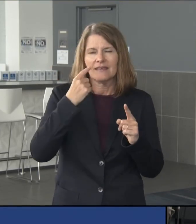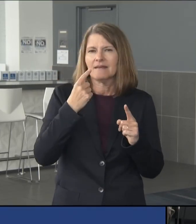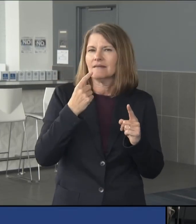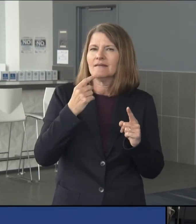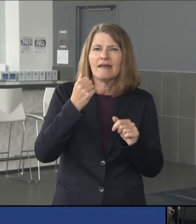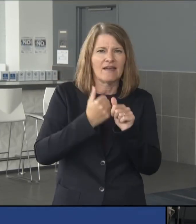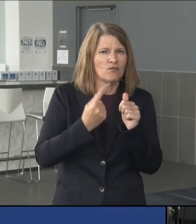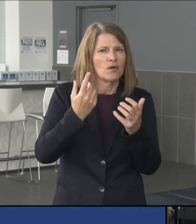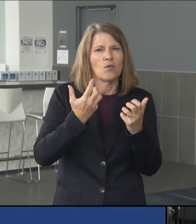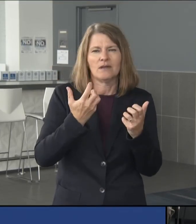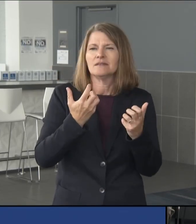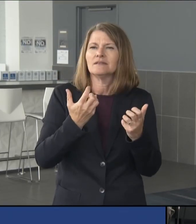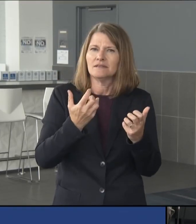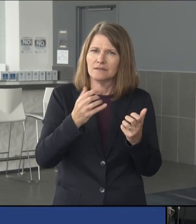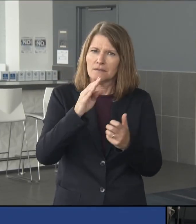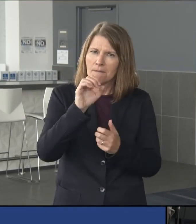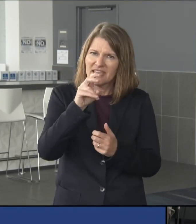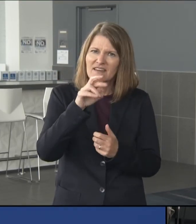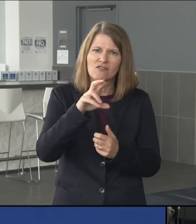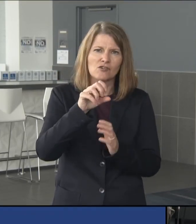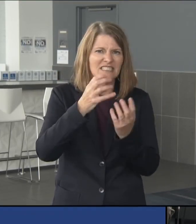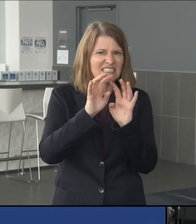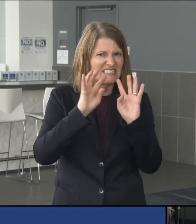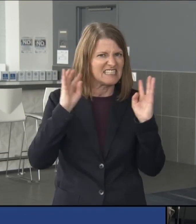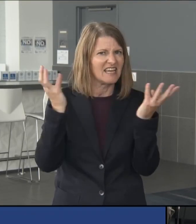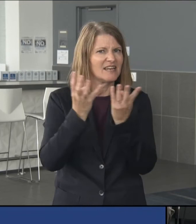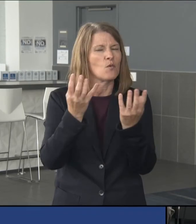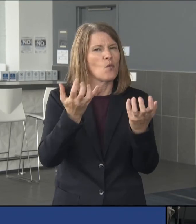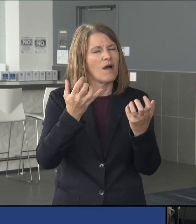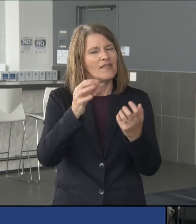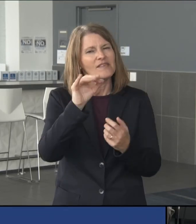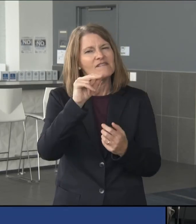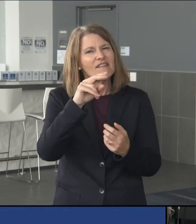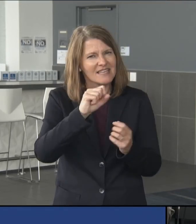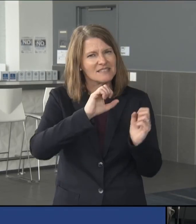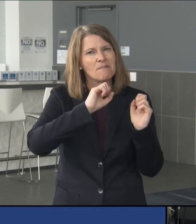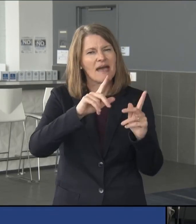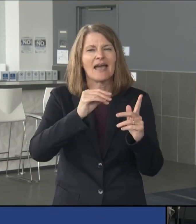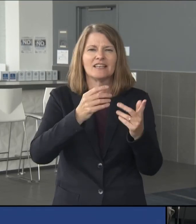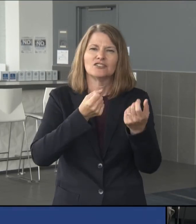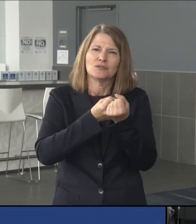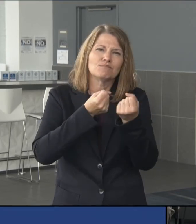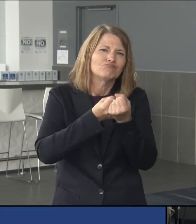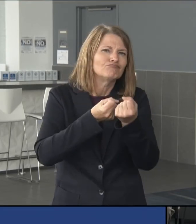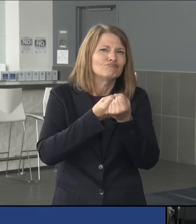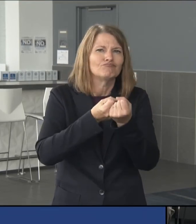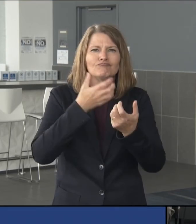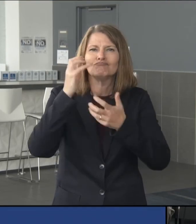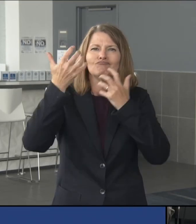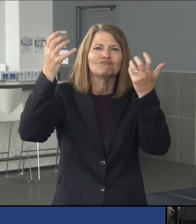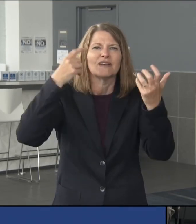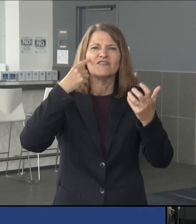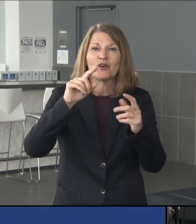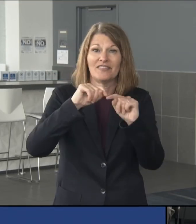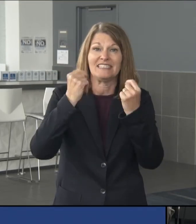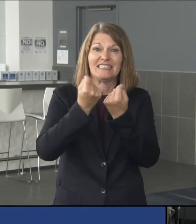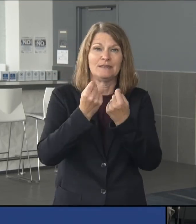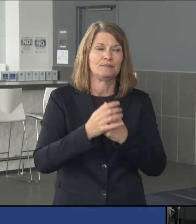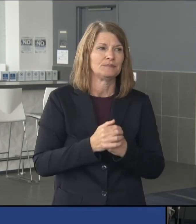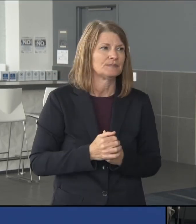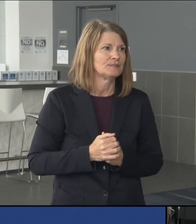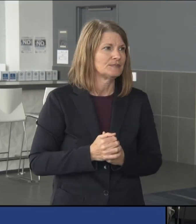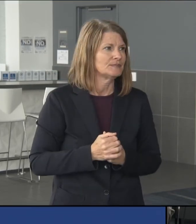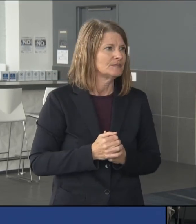Beaver Stadium to, to, uh, have the fans, uh, yelling for their team. One last question.